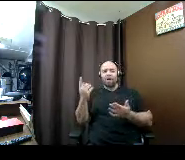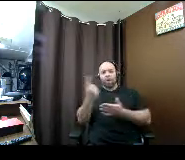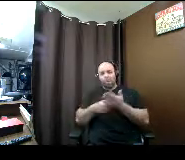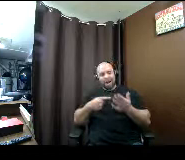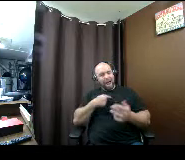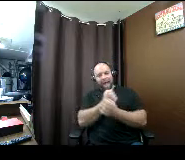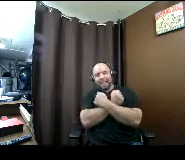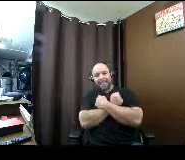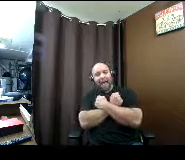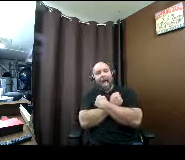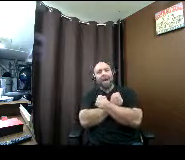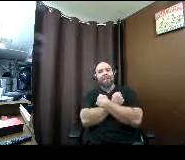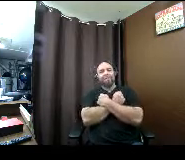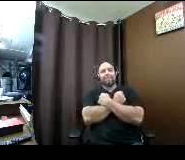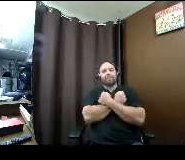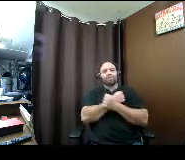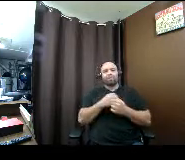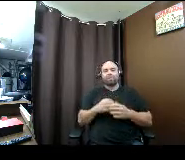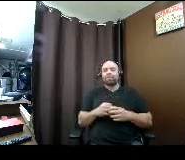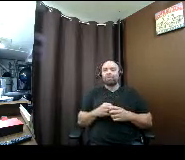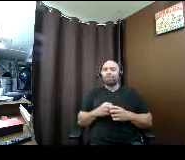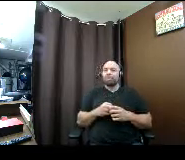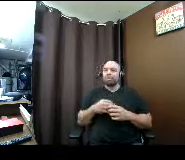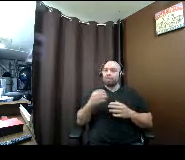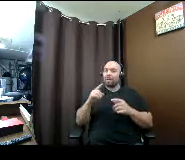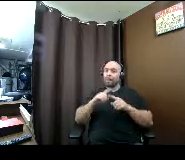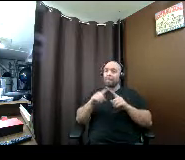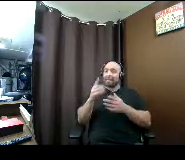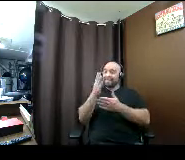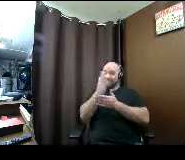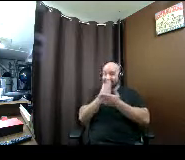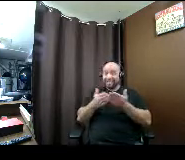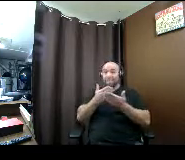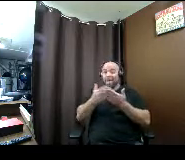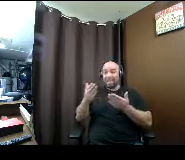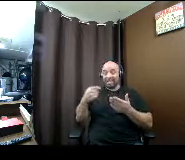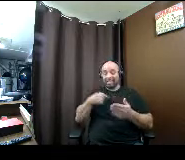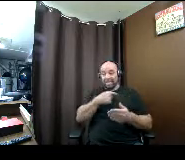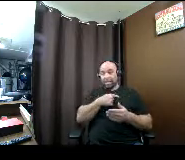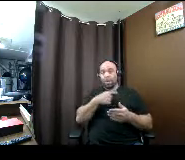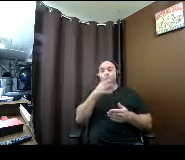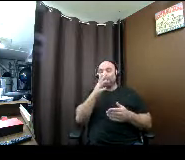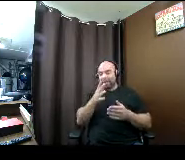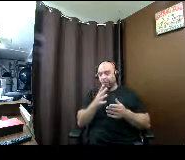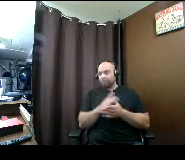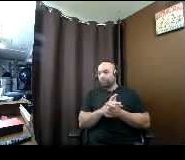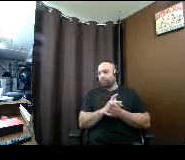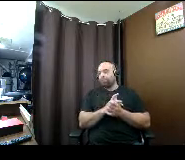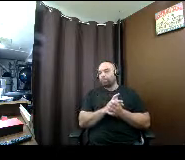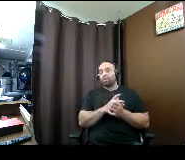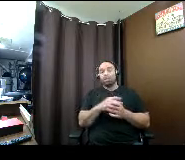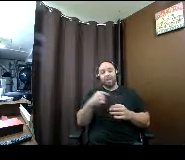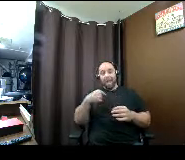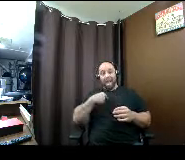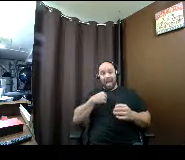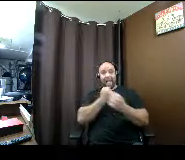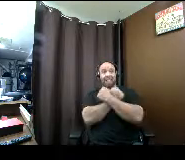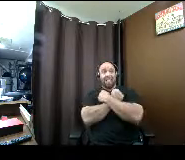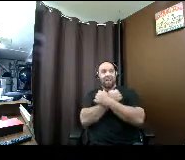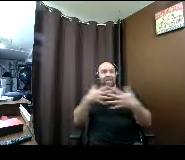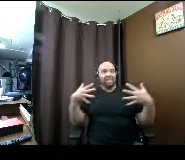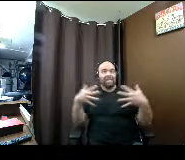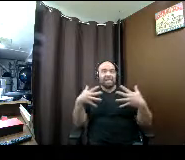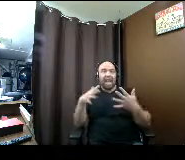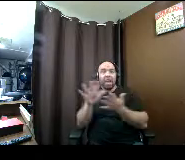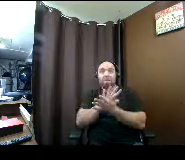you love will earn a livable wage but some of the things you love will um i love scary movies and